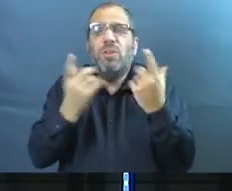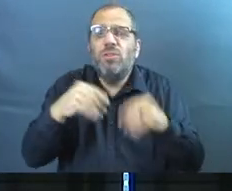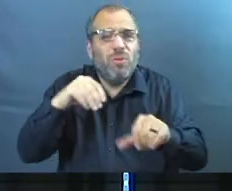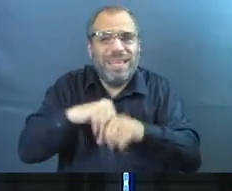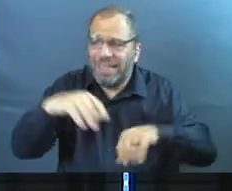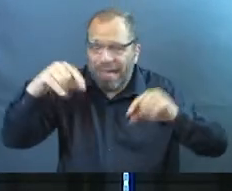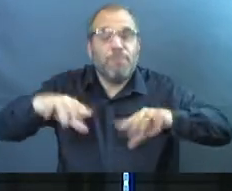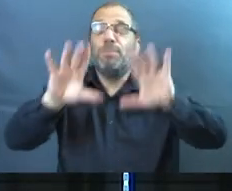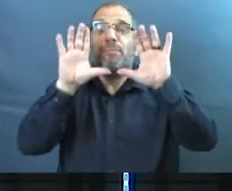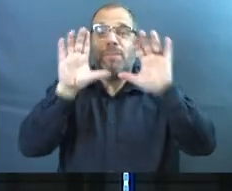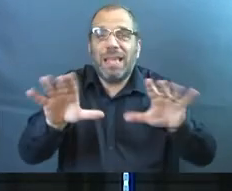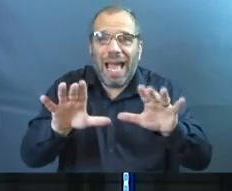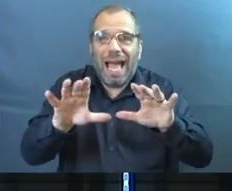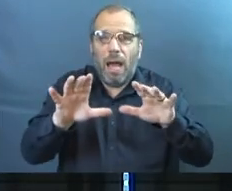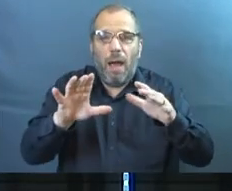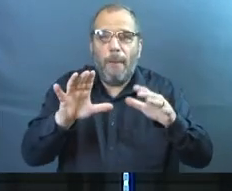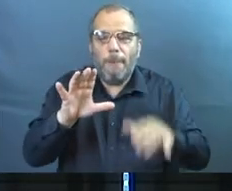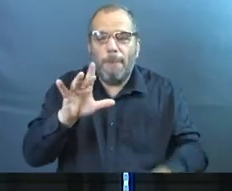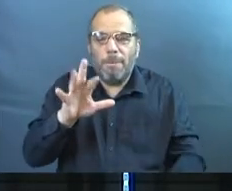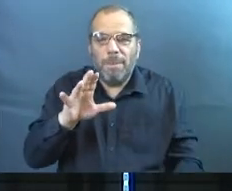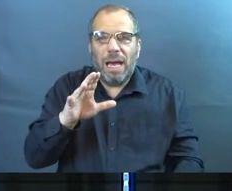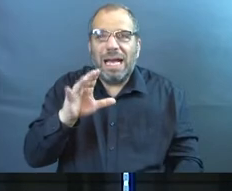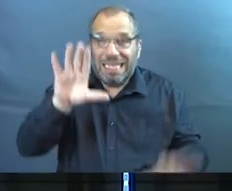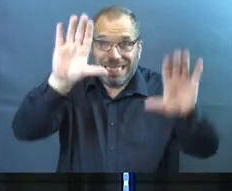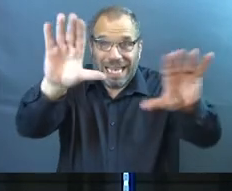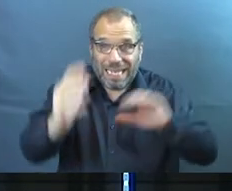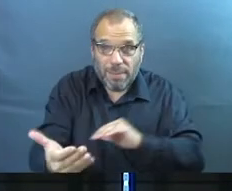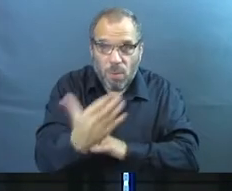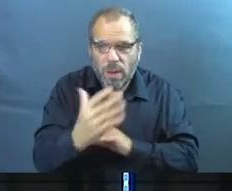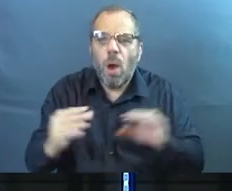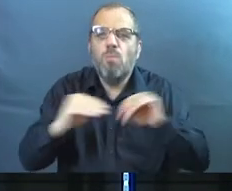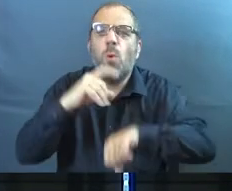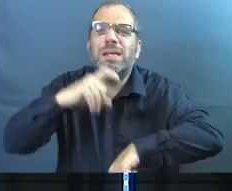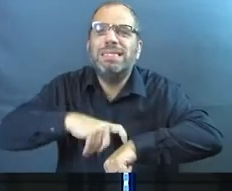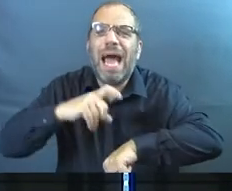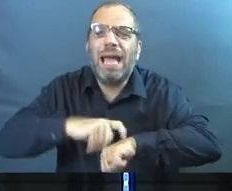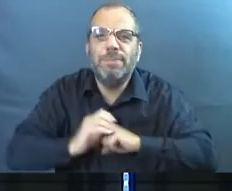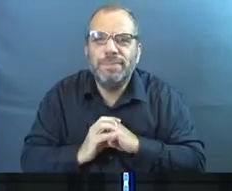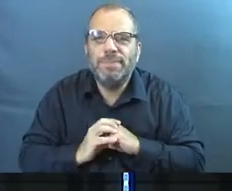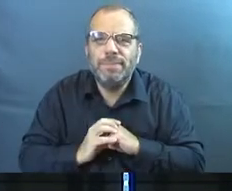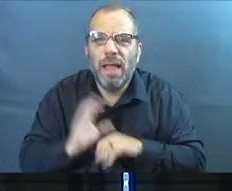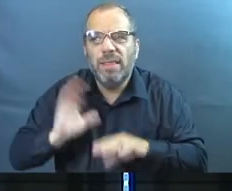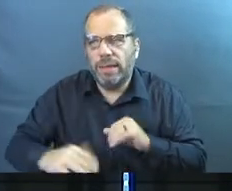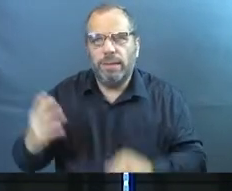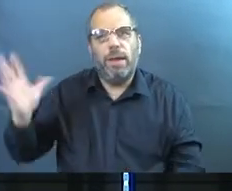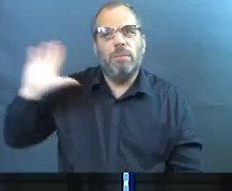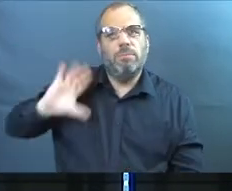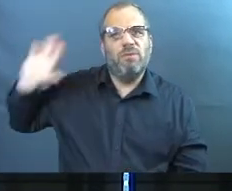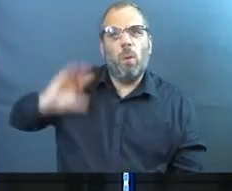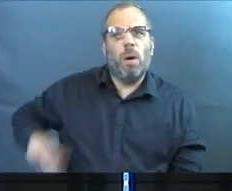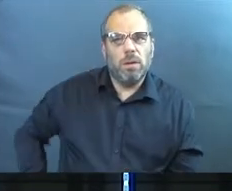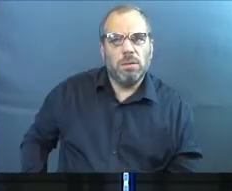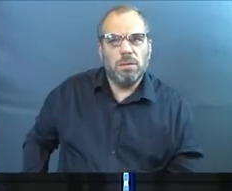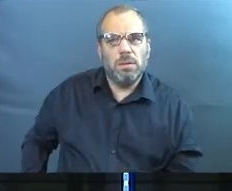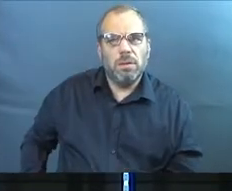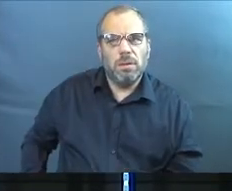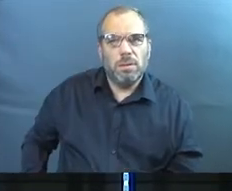you can do. I'm just going to give Sunday morning a bit more time than I've given it in the past.